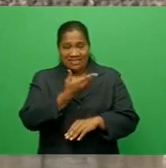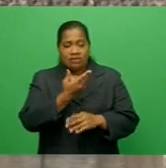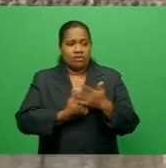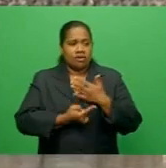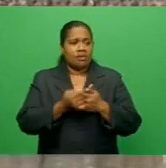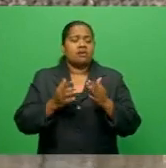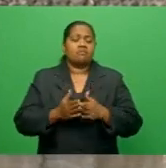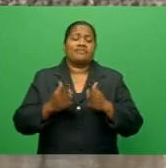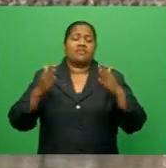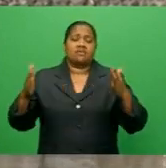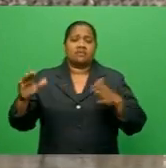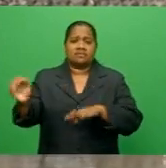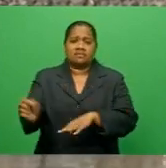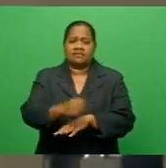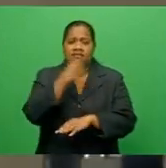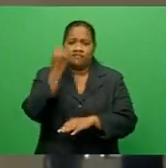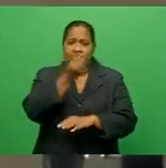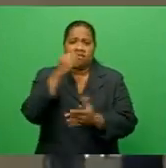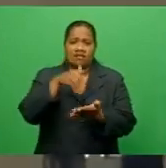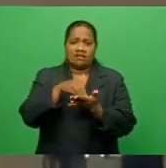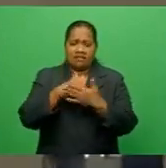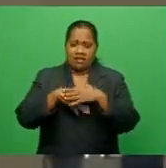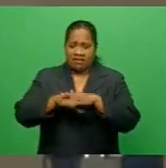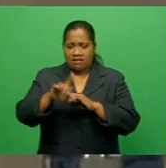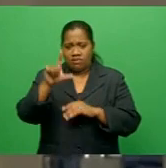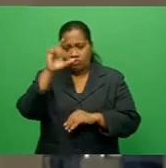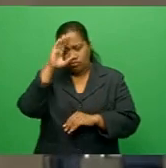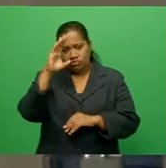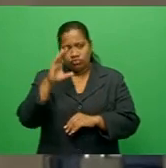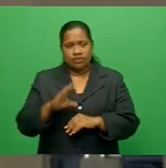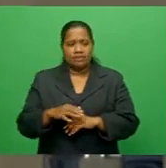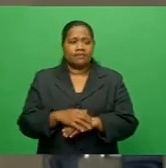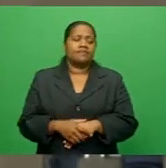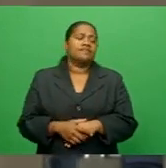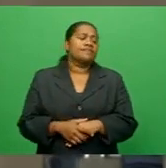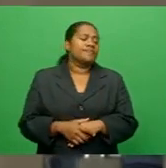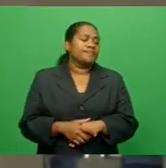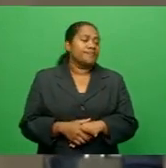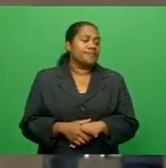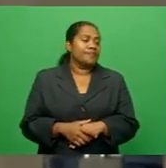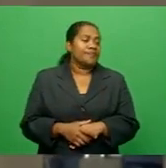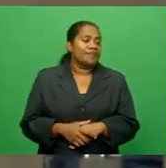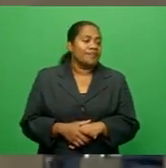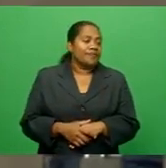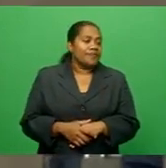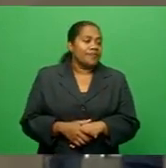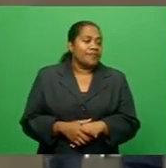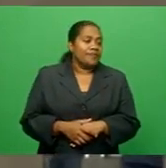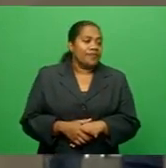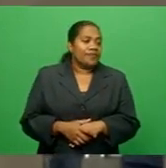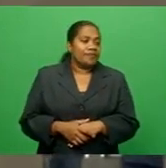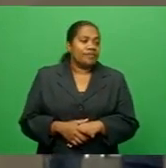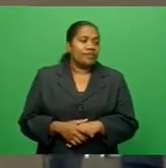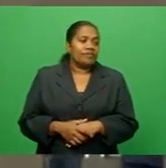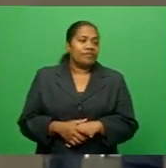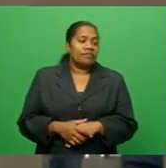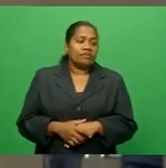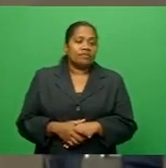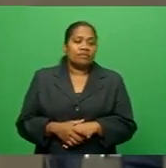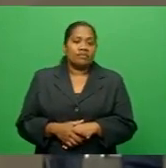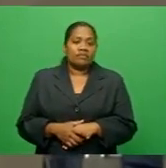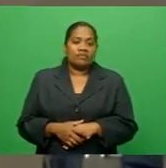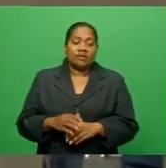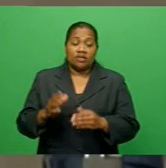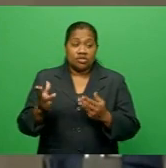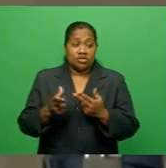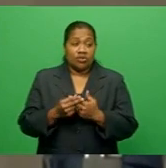biggest seafood center in the country. With that, we also intend to have seafood restaurants, we